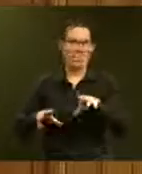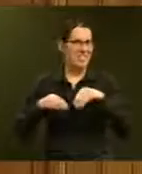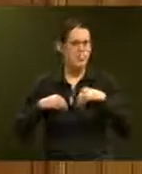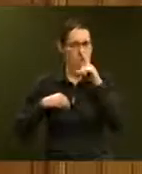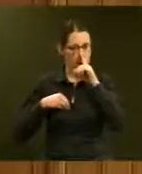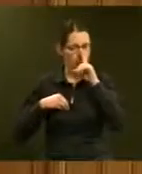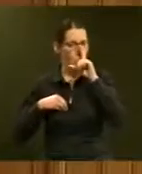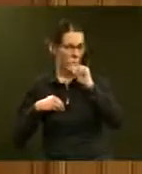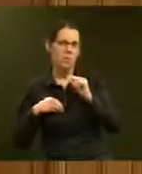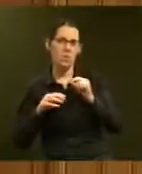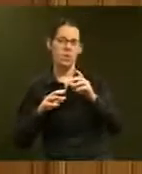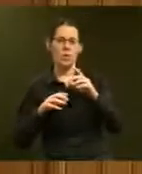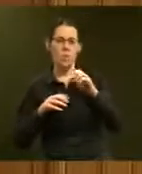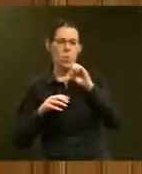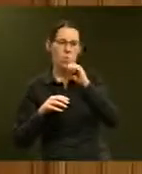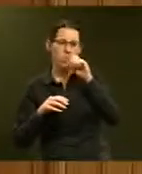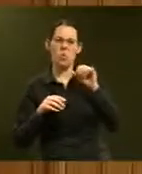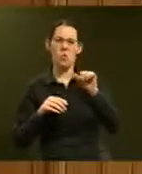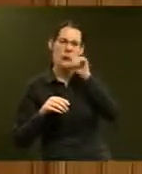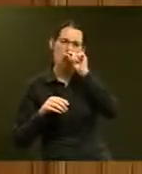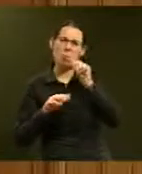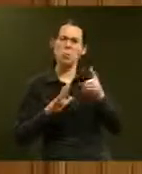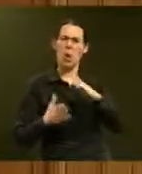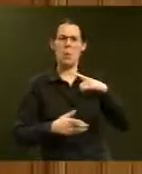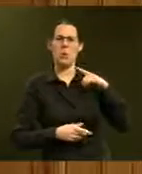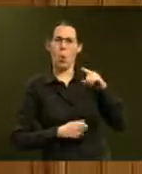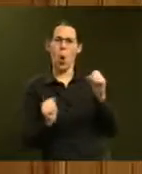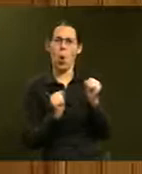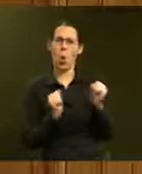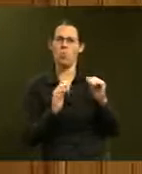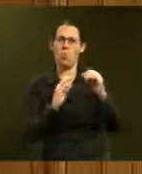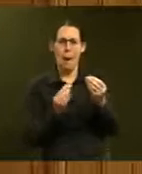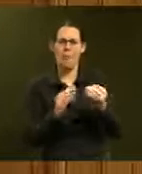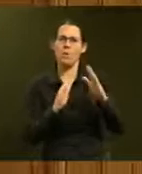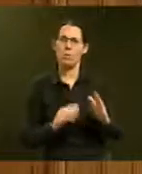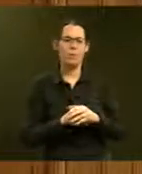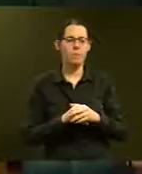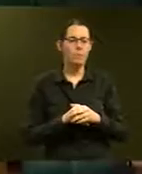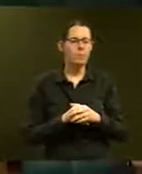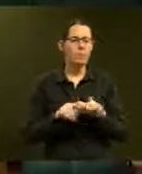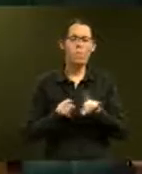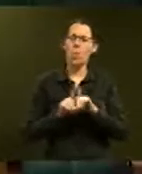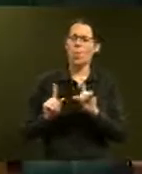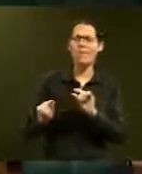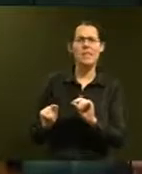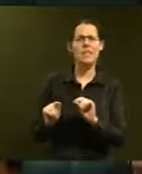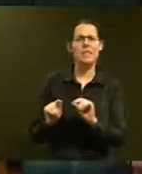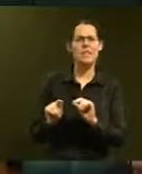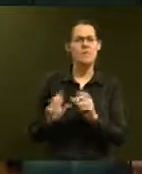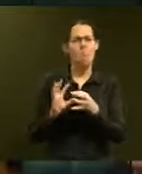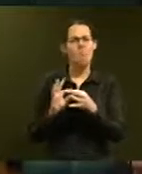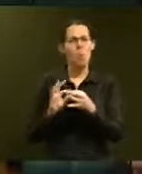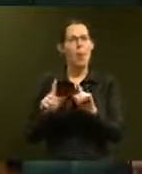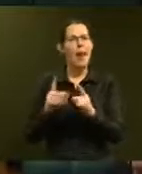What other announcements has the Government made that complement the winter energy payment? Mr Speaker, the winter energy payment is just